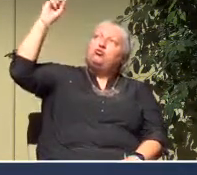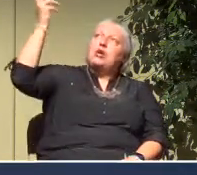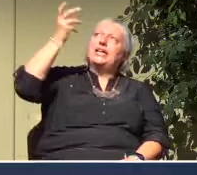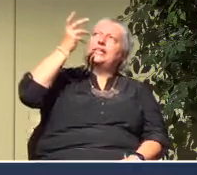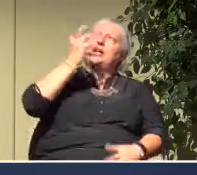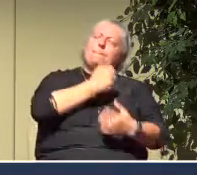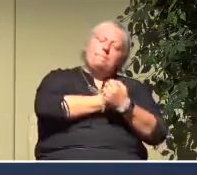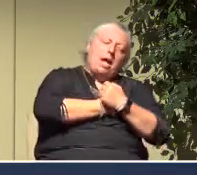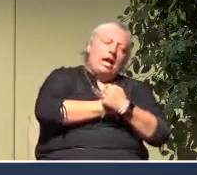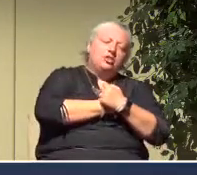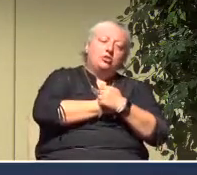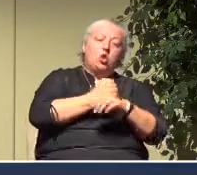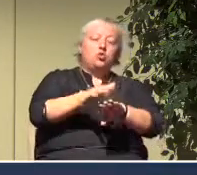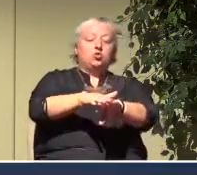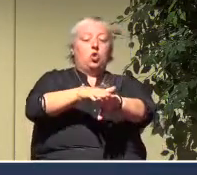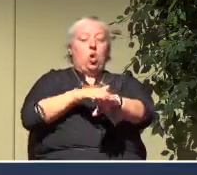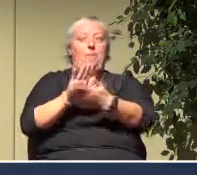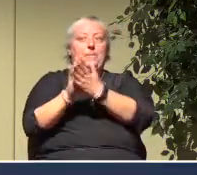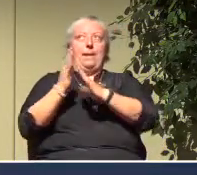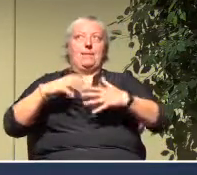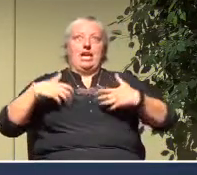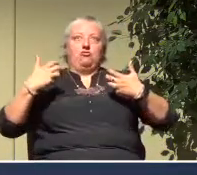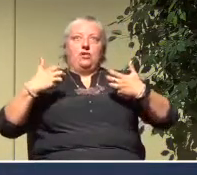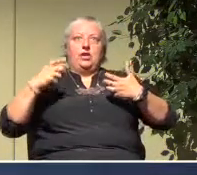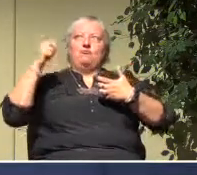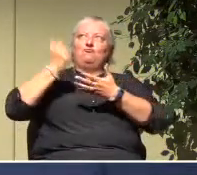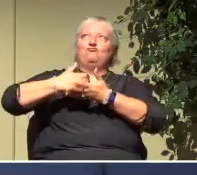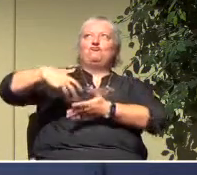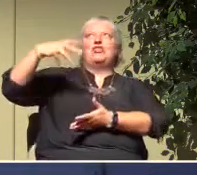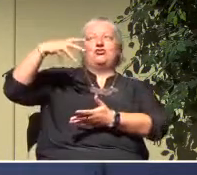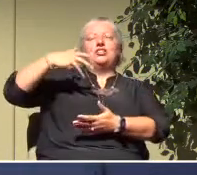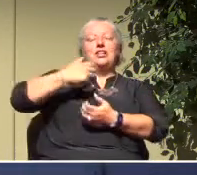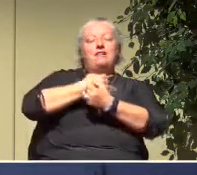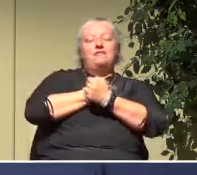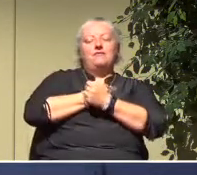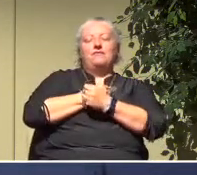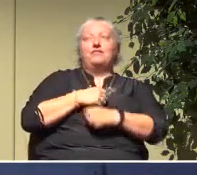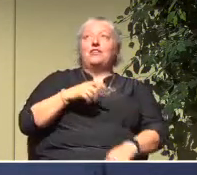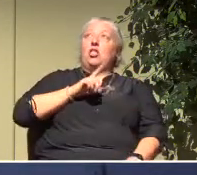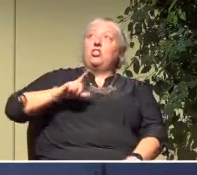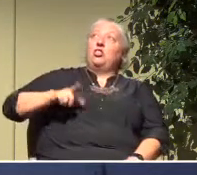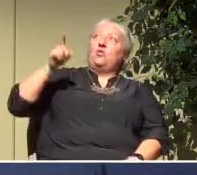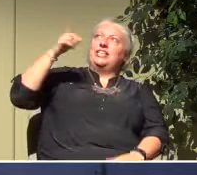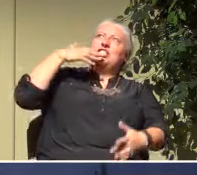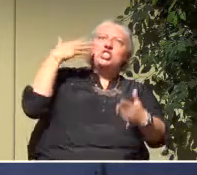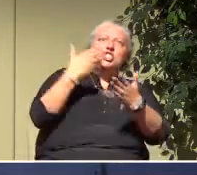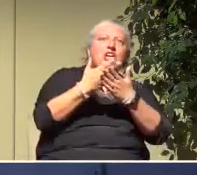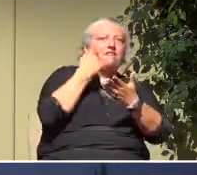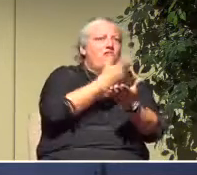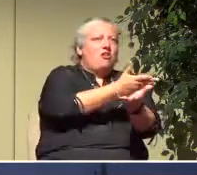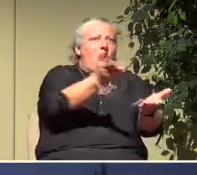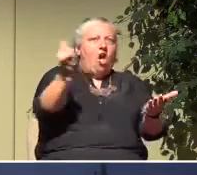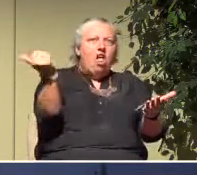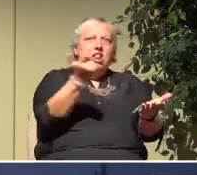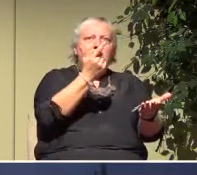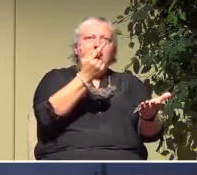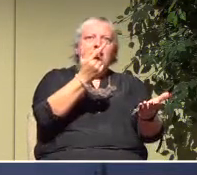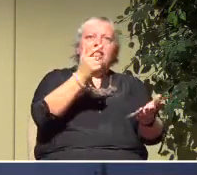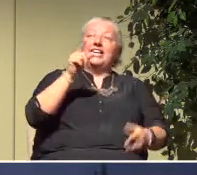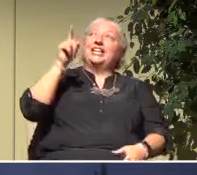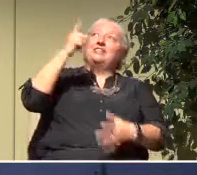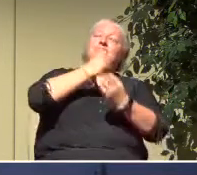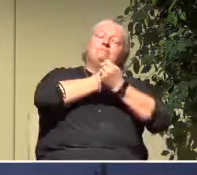to anger, and rich in love. The Lord is good to all. He has compassion on